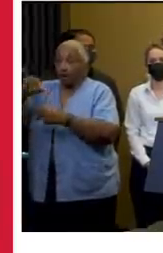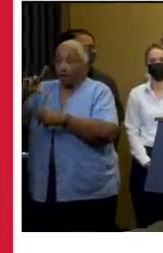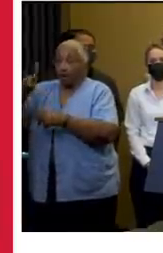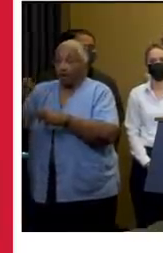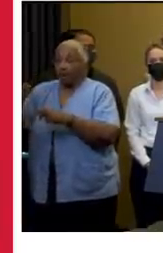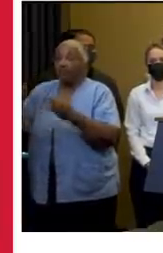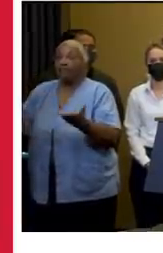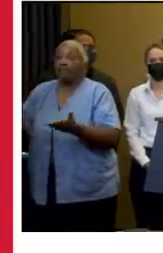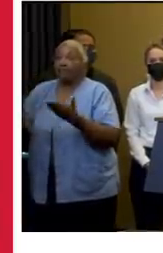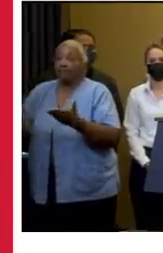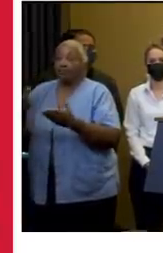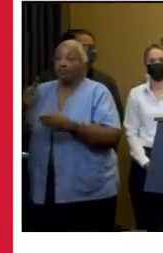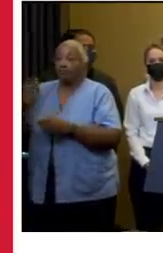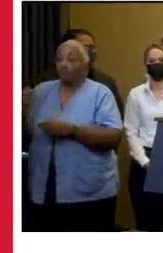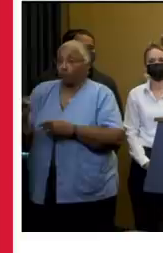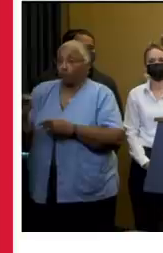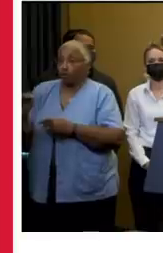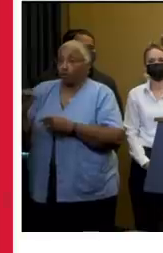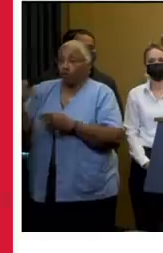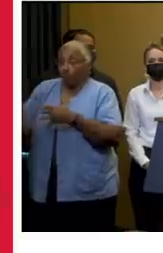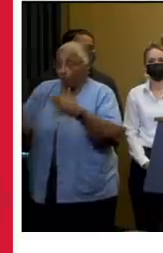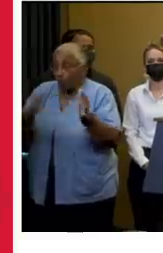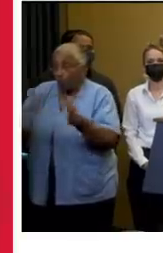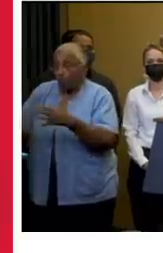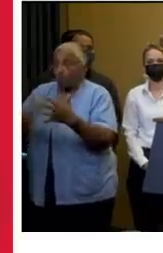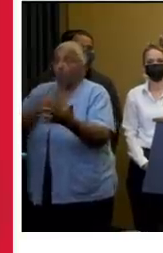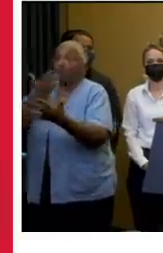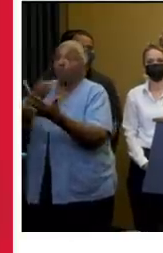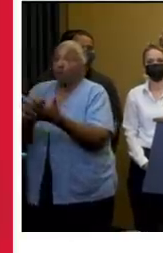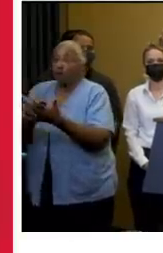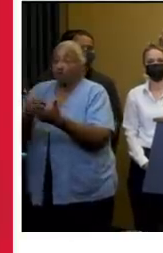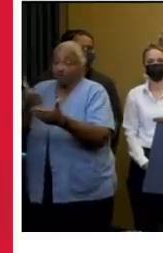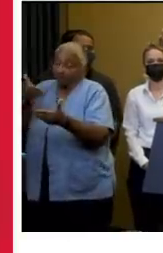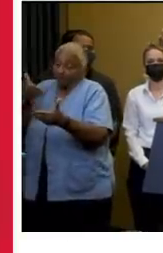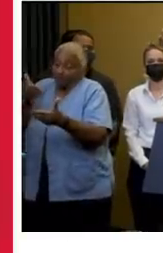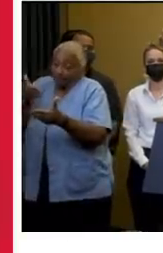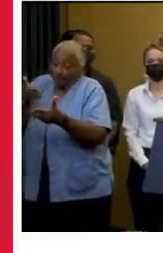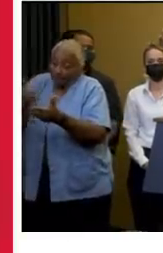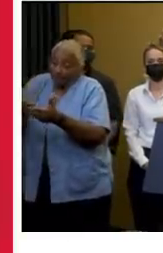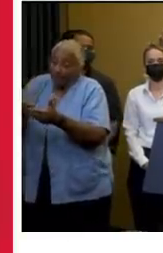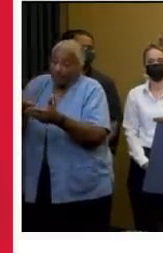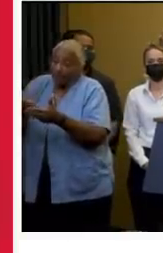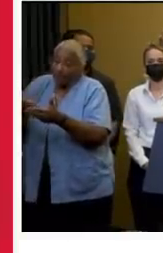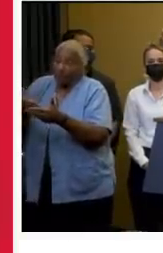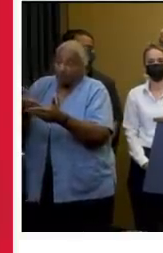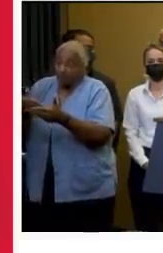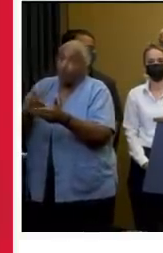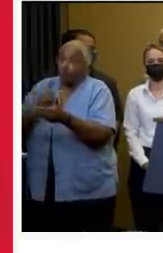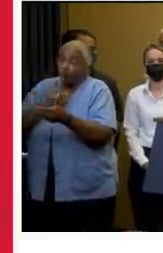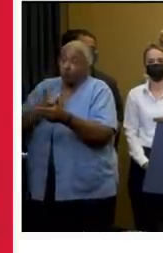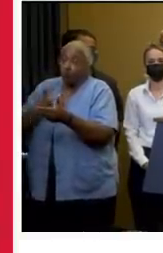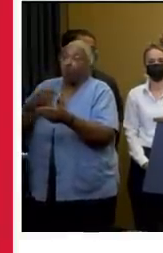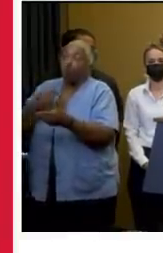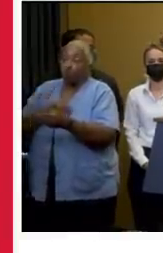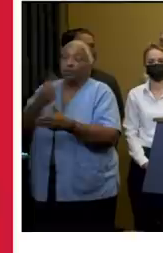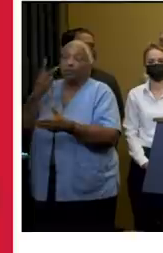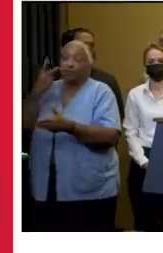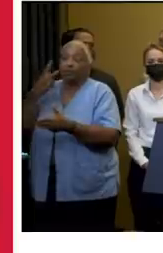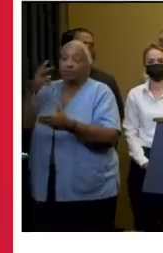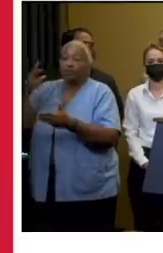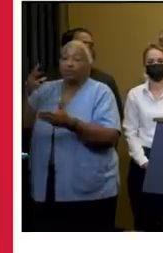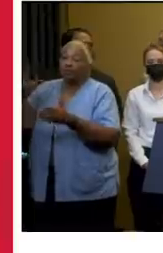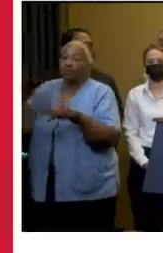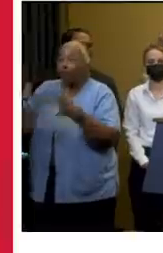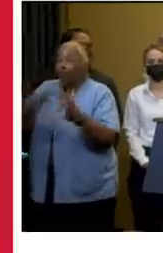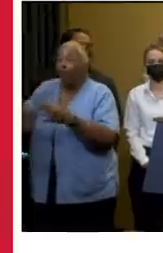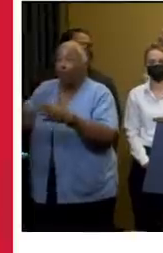Tropical storm winds have arrived. As Ida moves closer, it is near certainly that we will see sustained winds of 75 miles